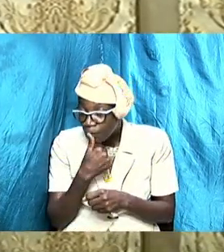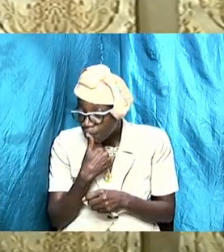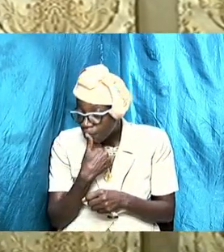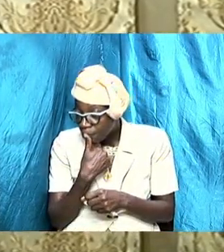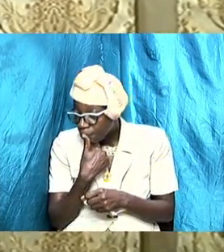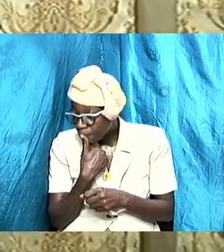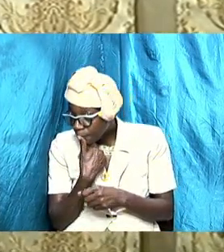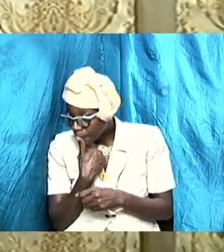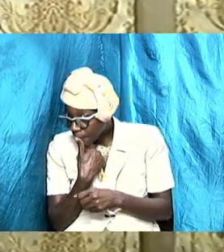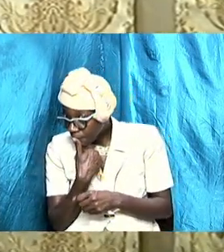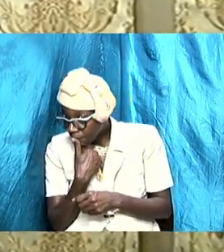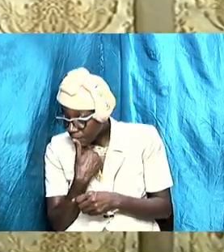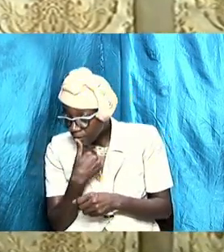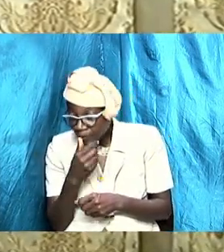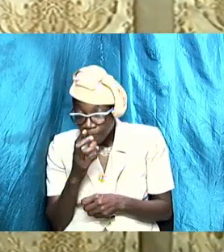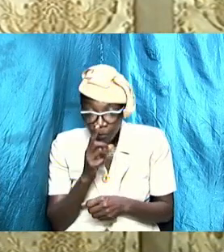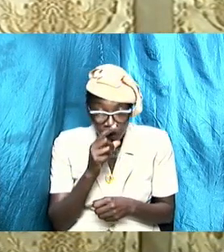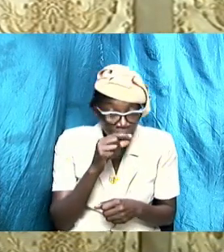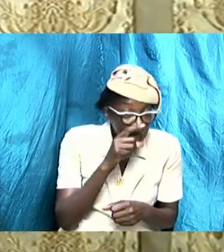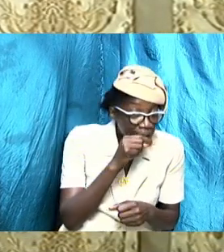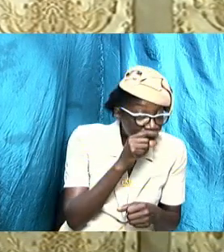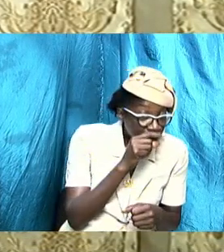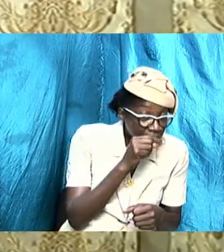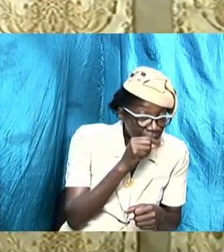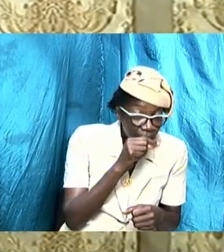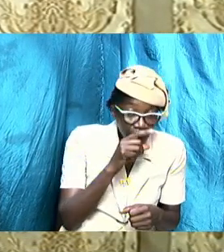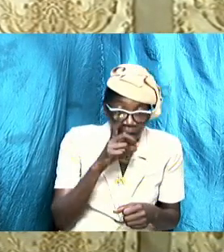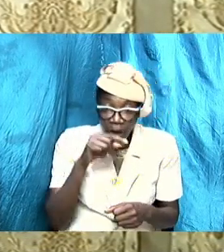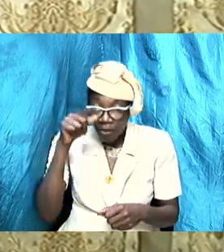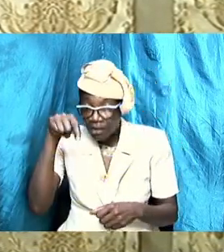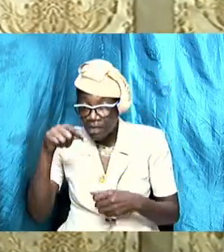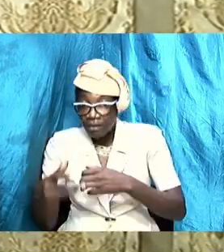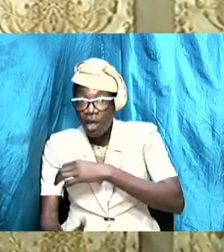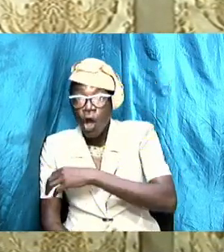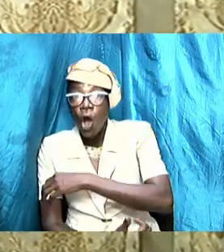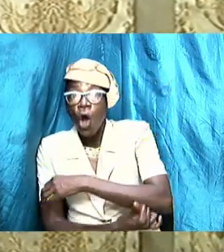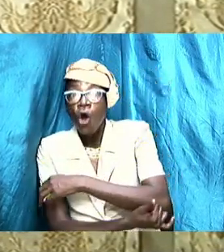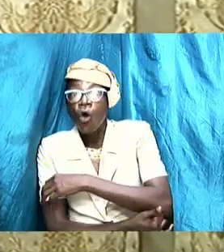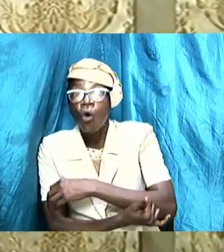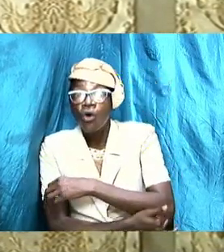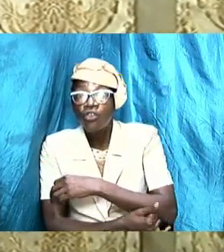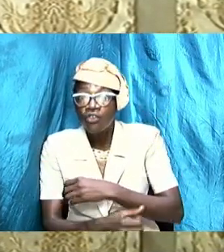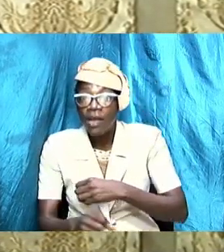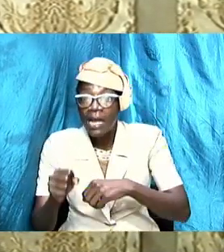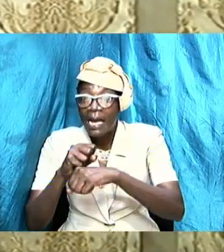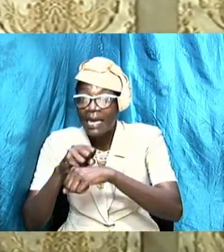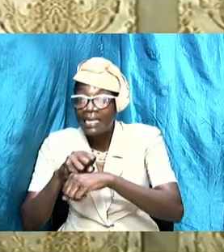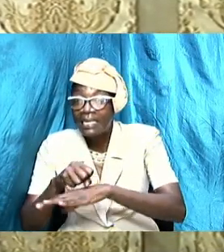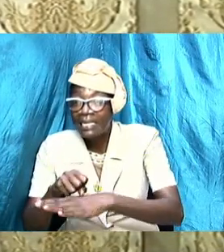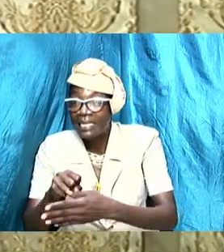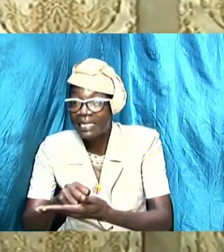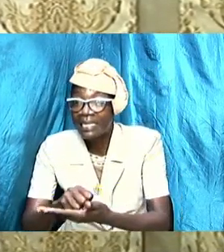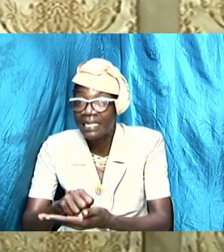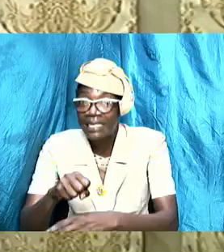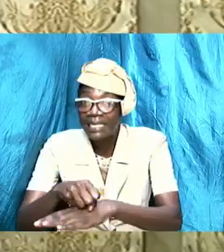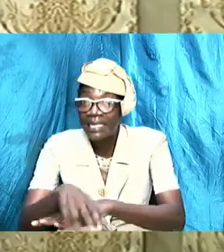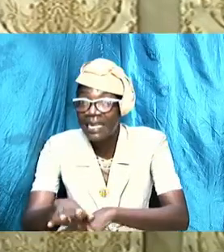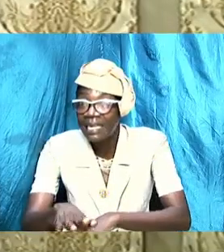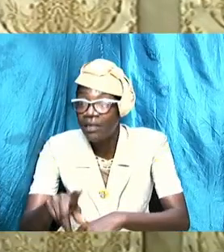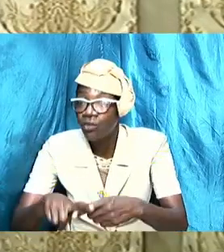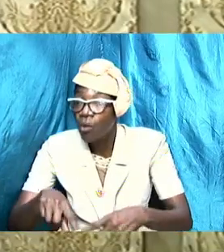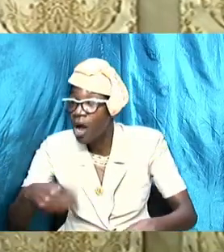country and selling it to another country and they will use that later on to